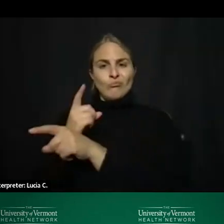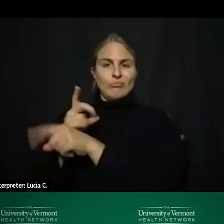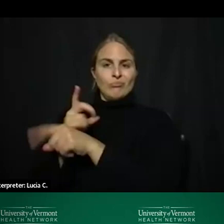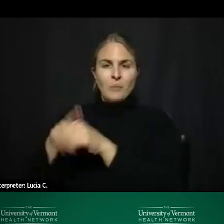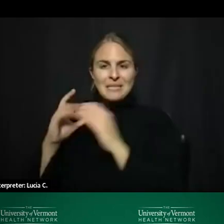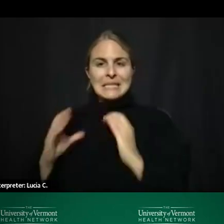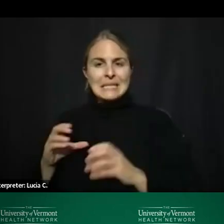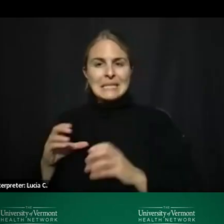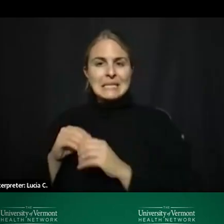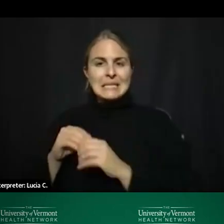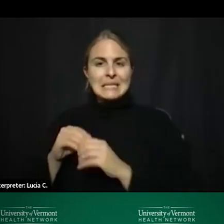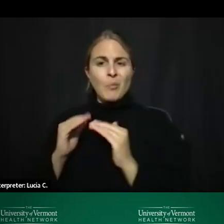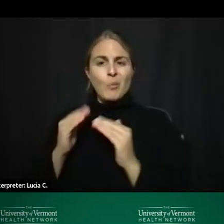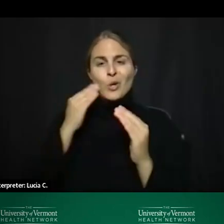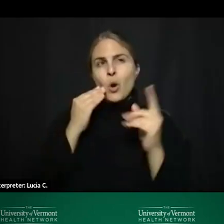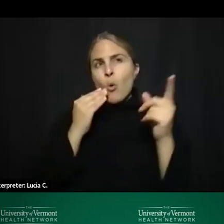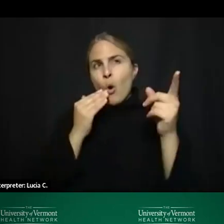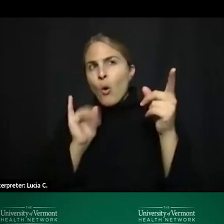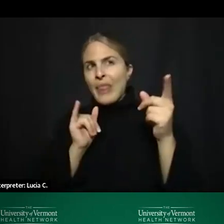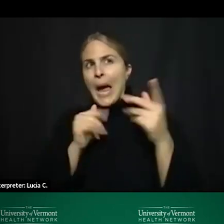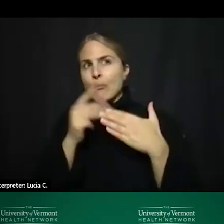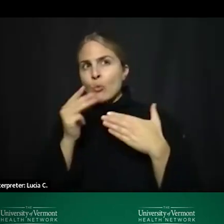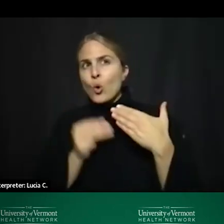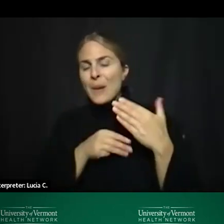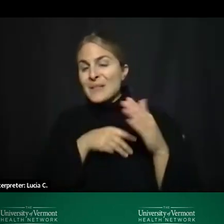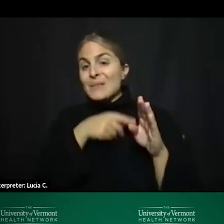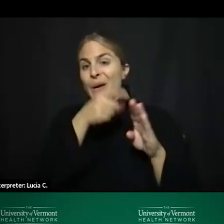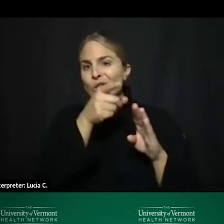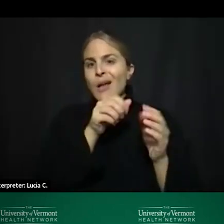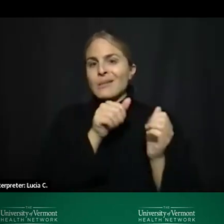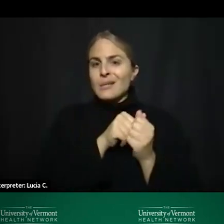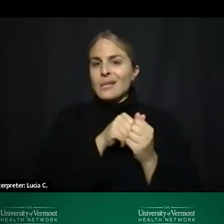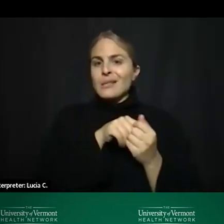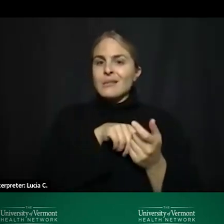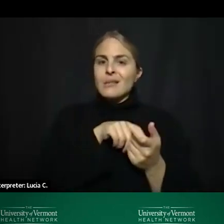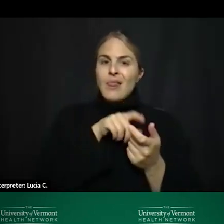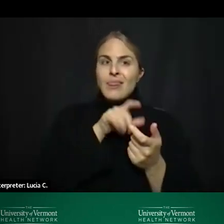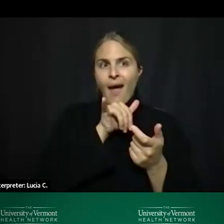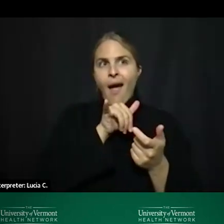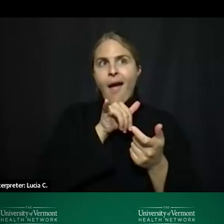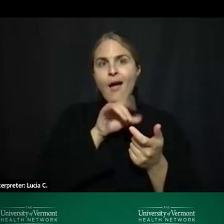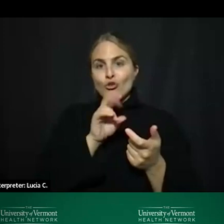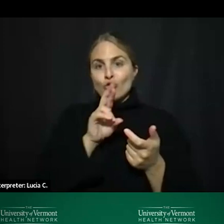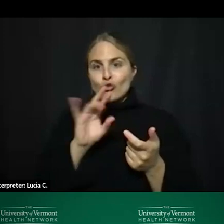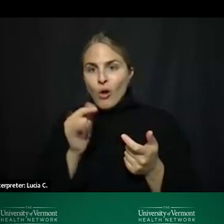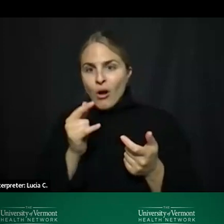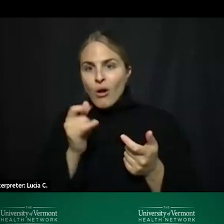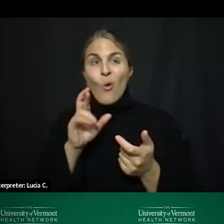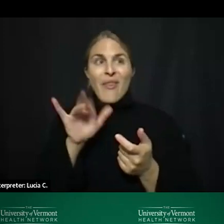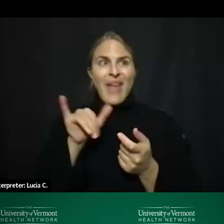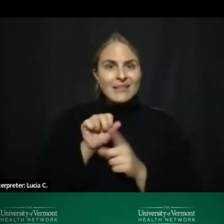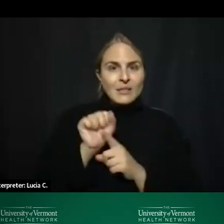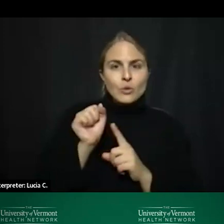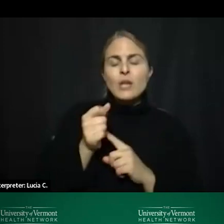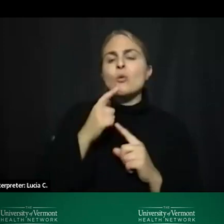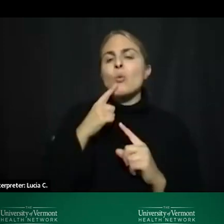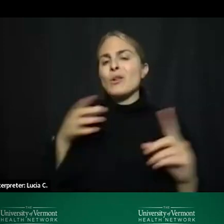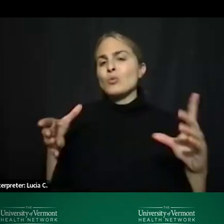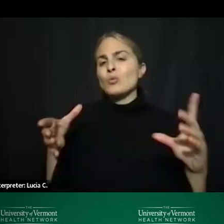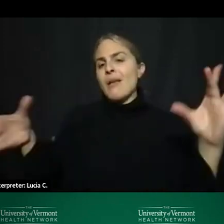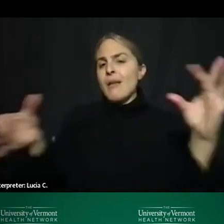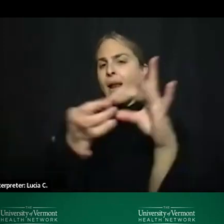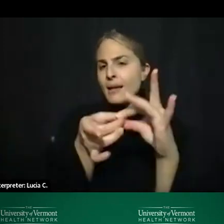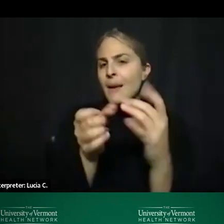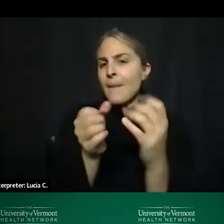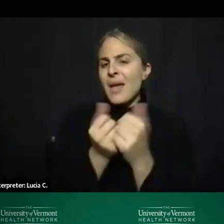programs specialize in certain substances or certain circumstances and we want to connect the dots for people